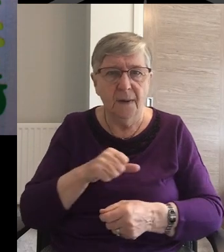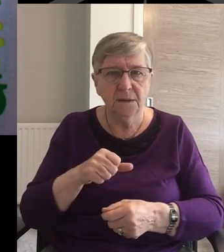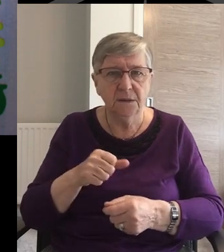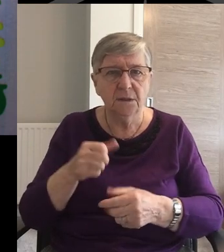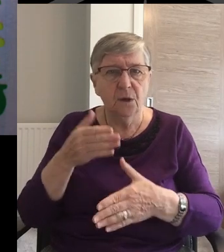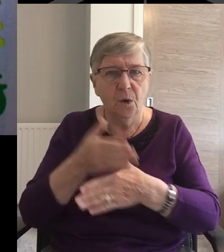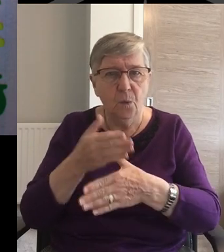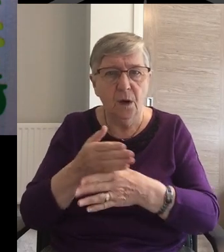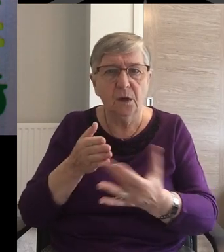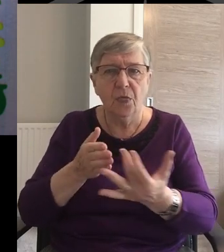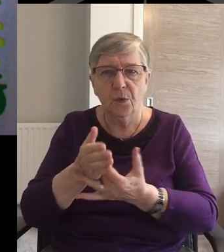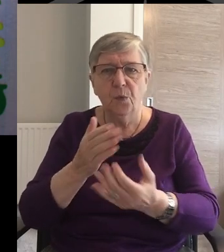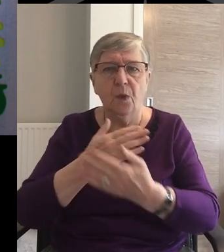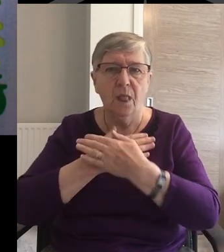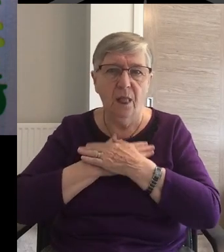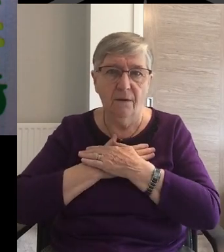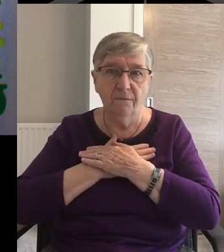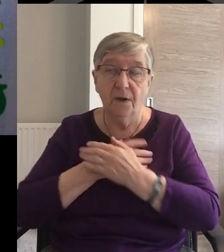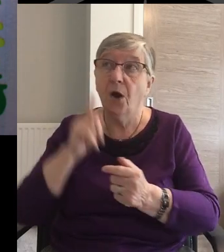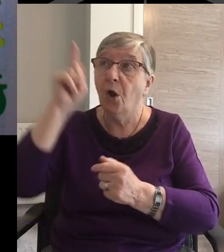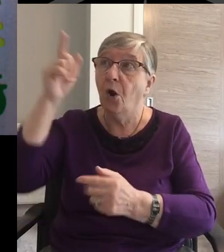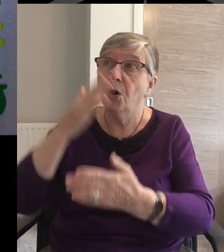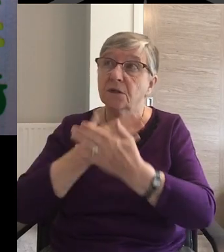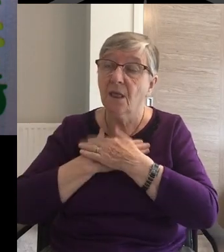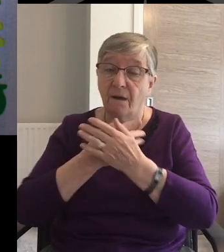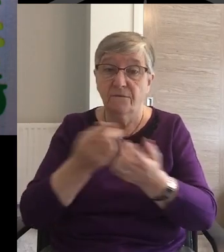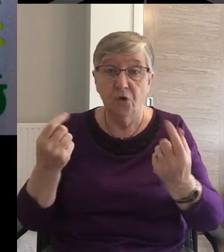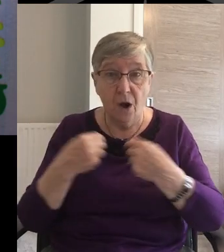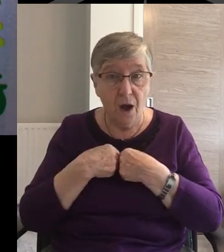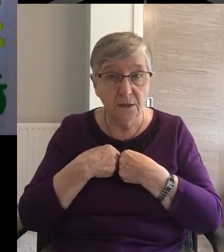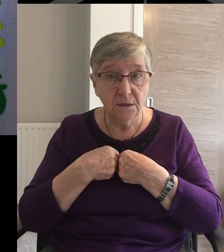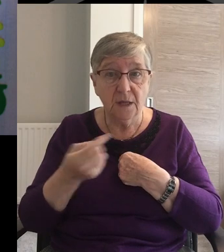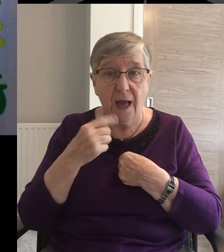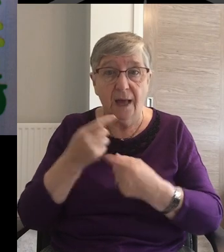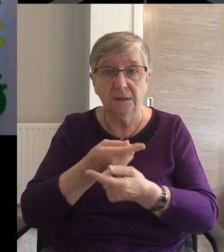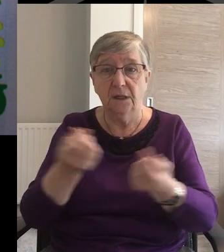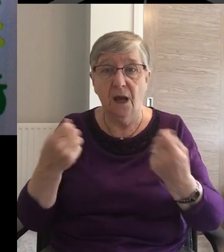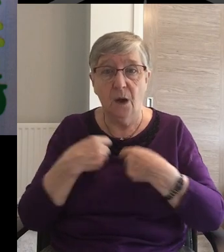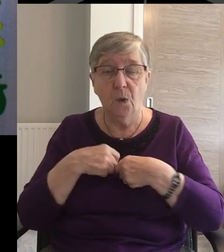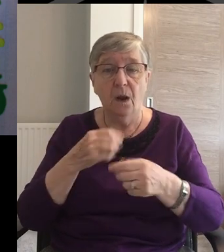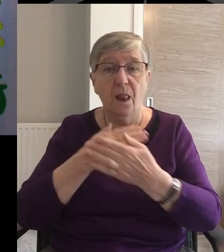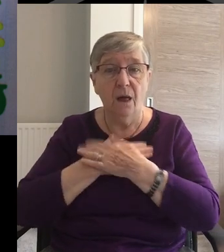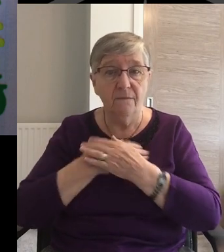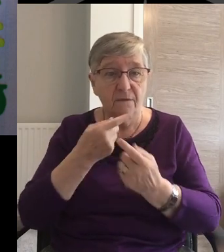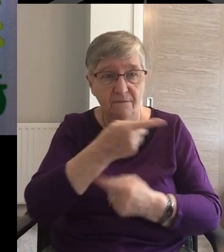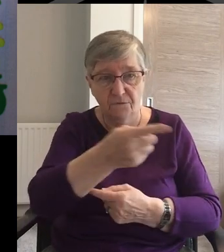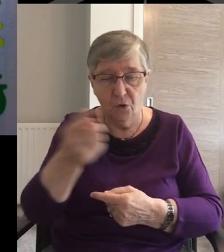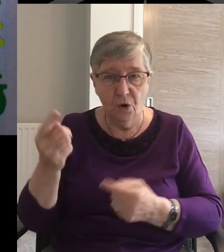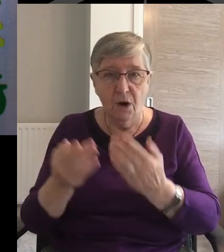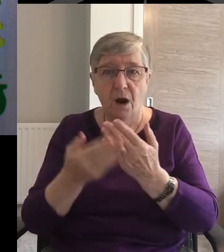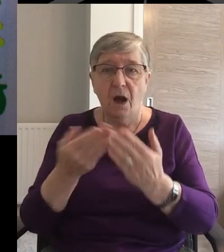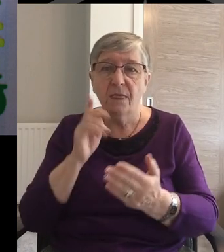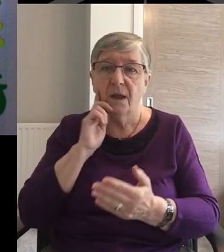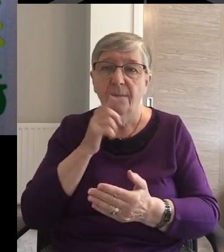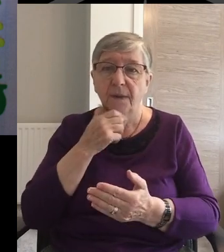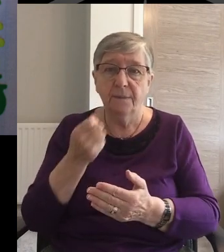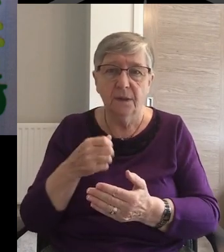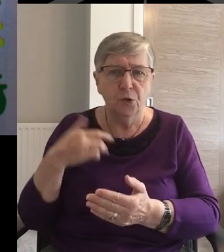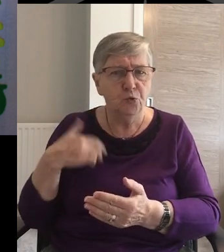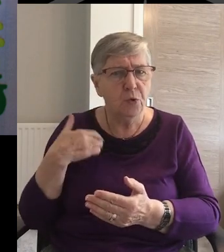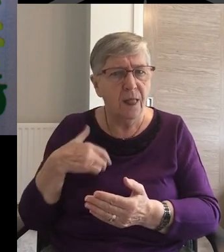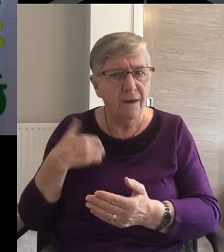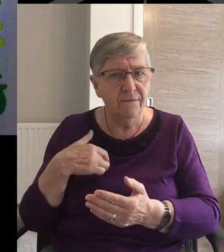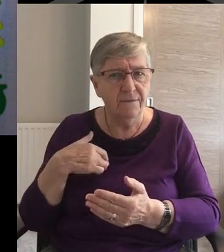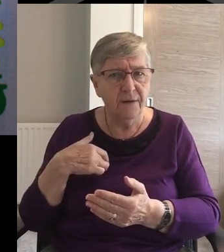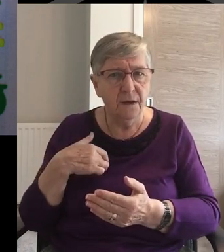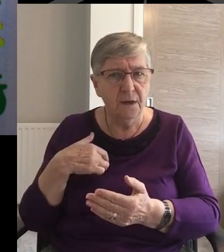God's love for us And from this Our love for others To live a life Which reflects our faith